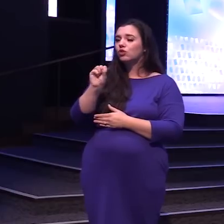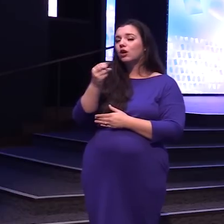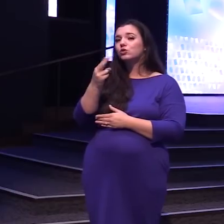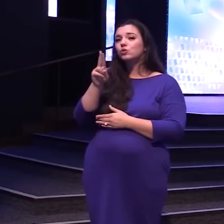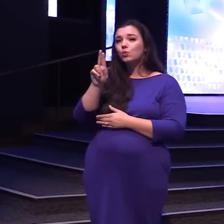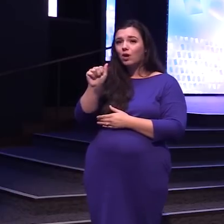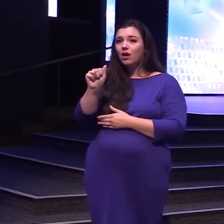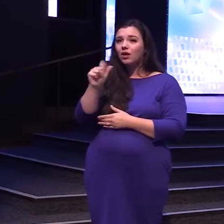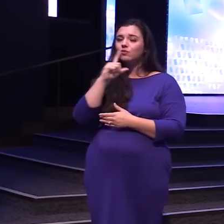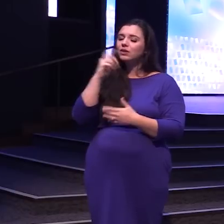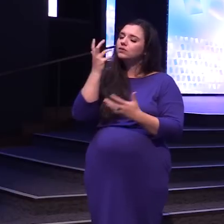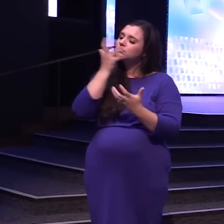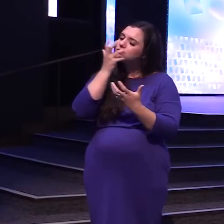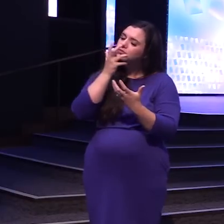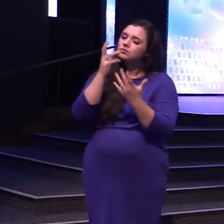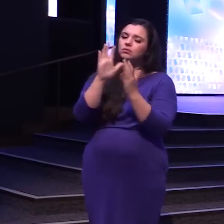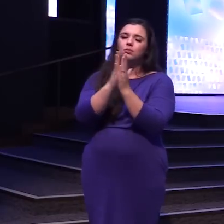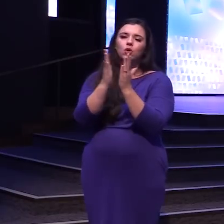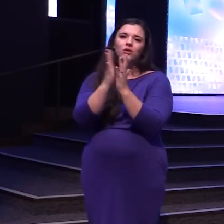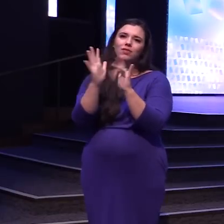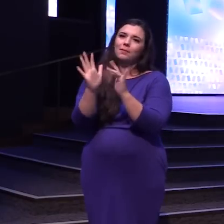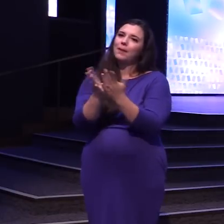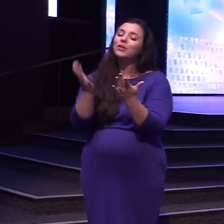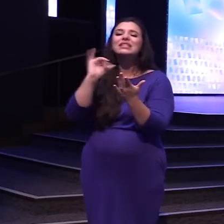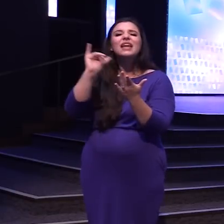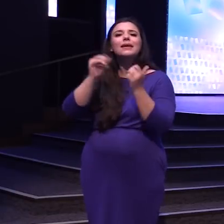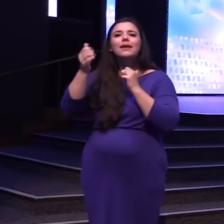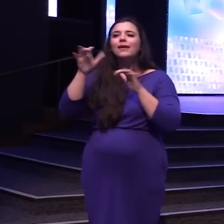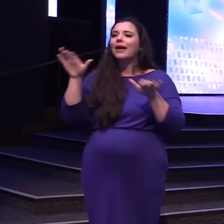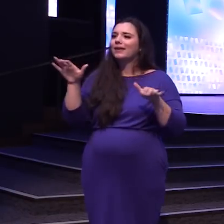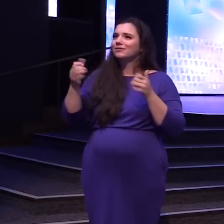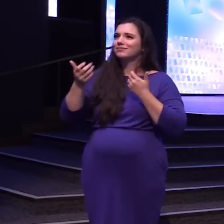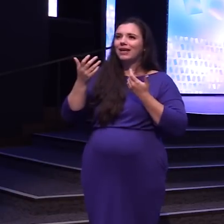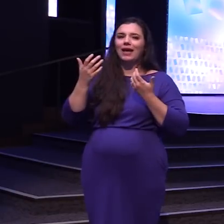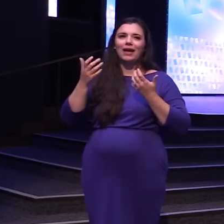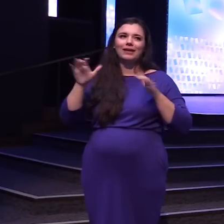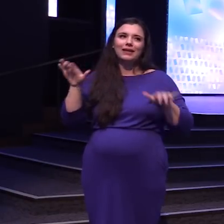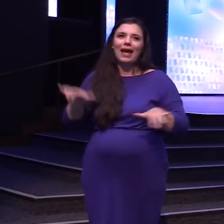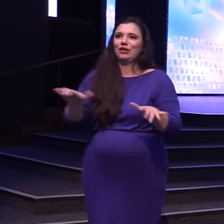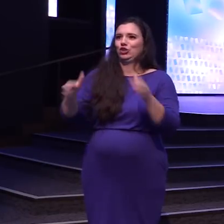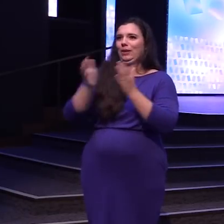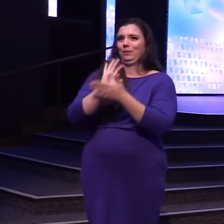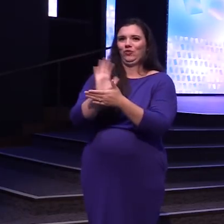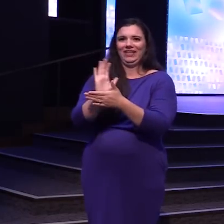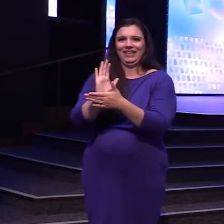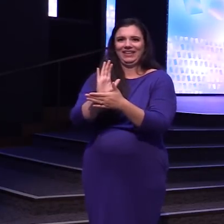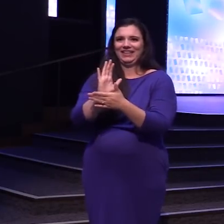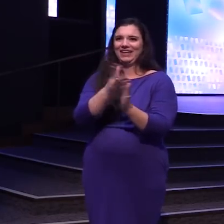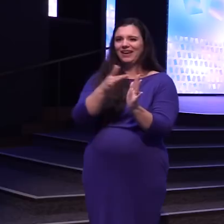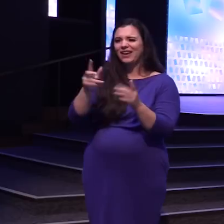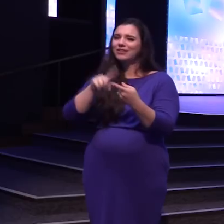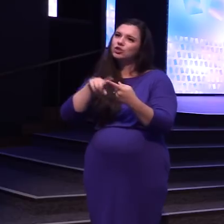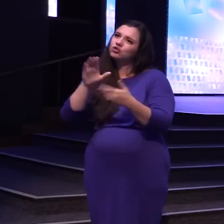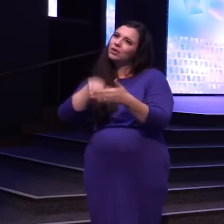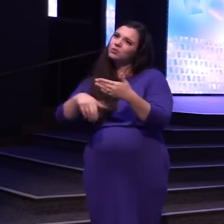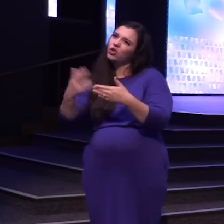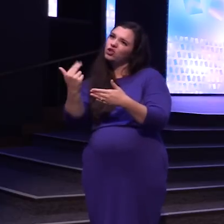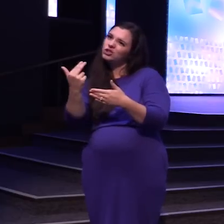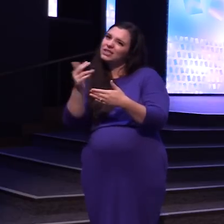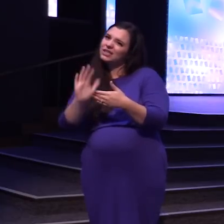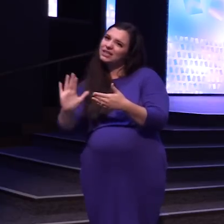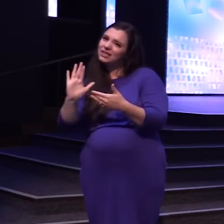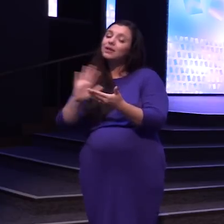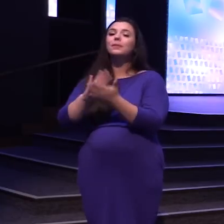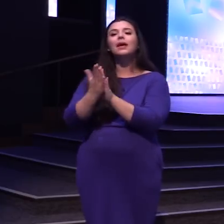incredible Book of the Bible It's very action packed It's like an action movie Until about like Chapter 13 or so And then it turns